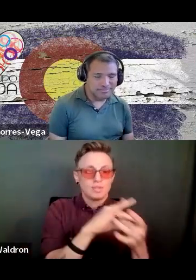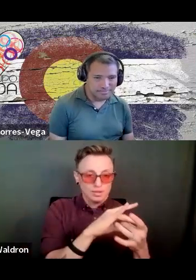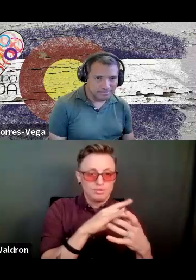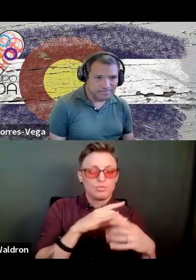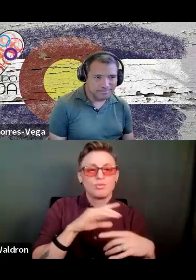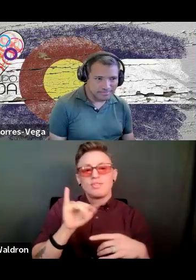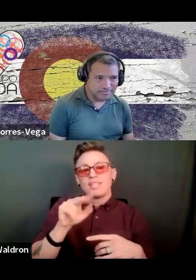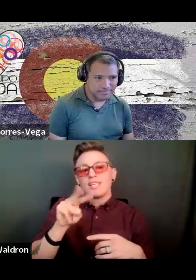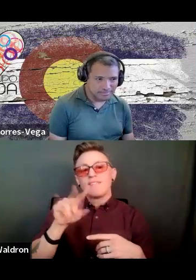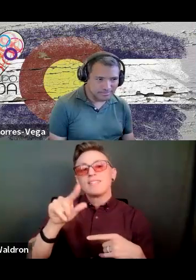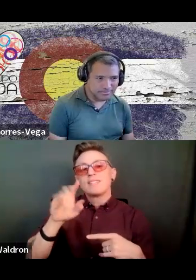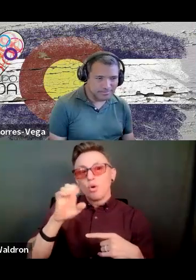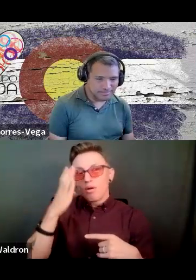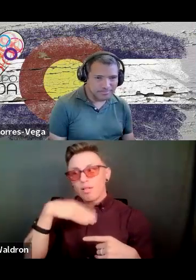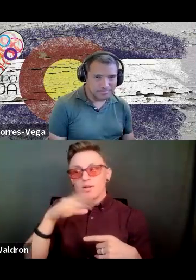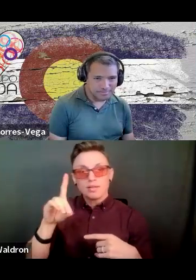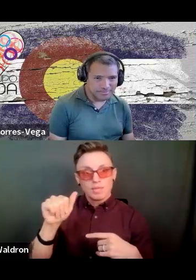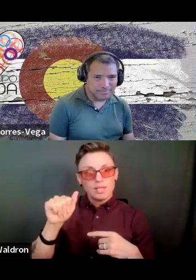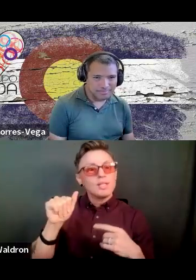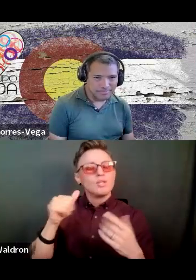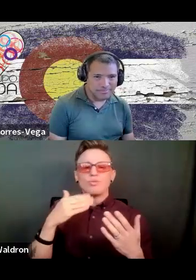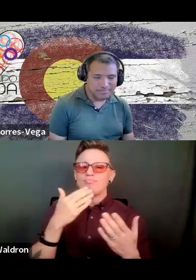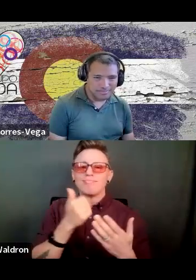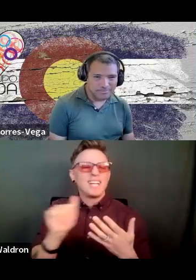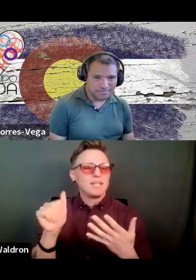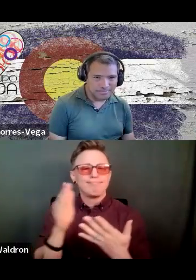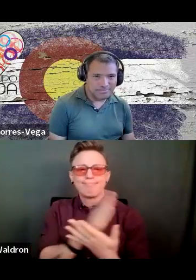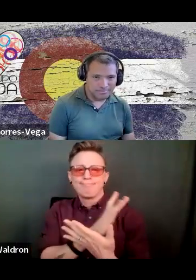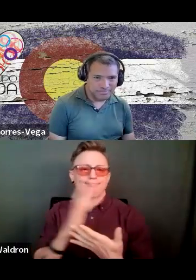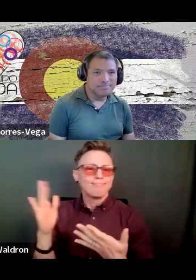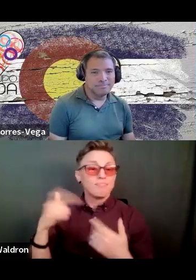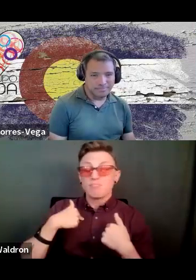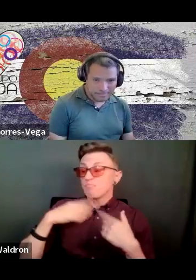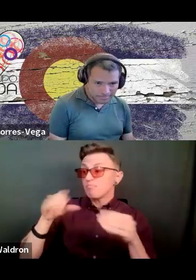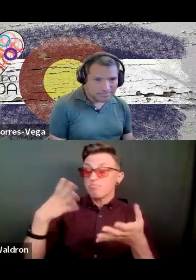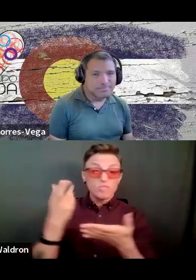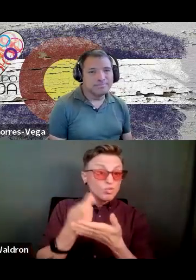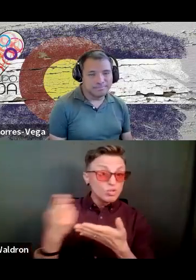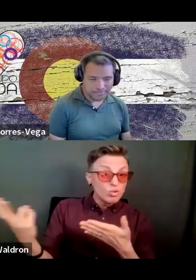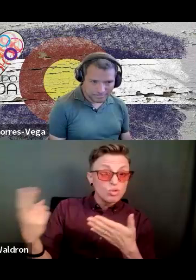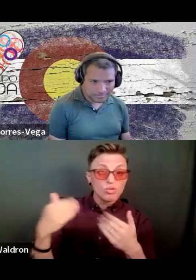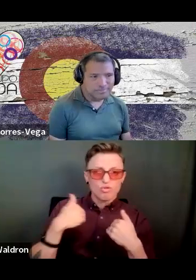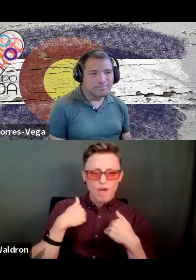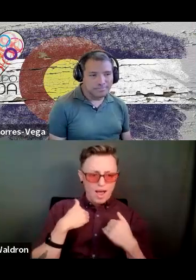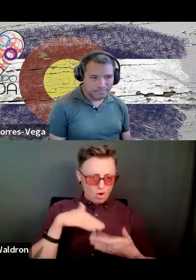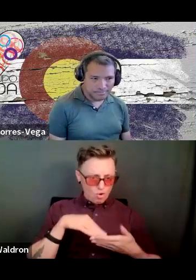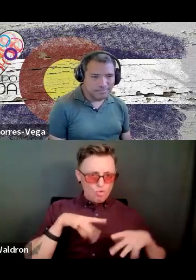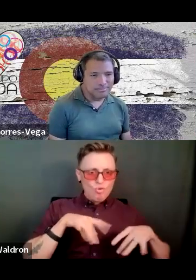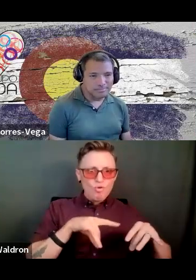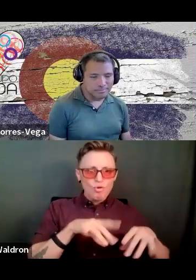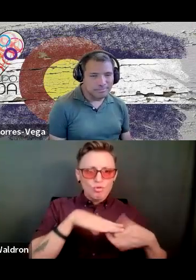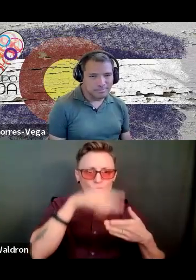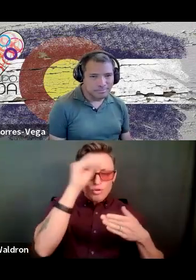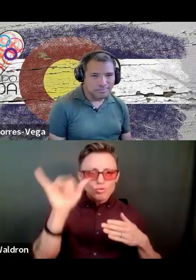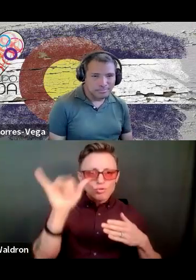or invisible disability. So I just continue to try to be there and provide resources and educate myself as well. And, you know, working